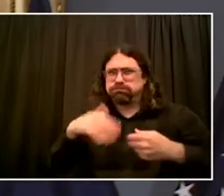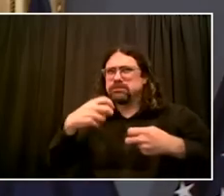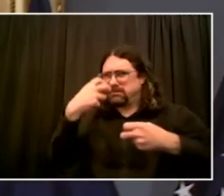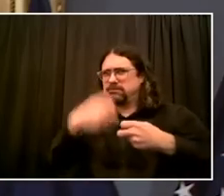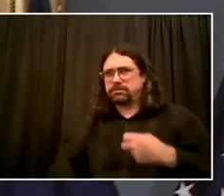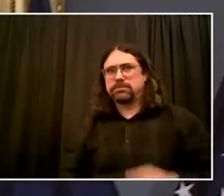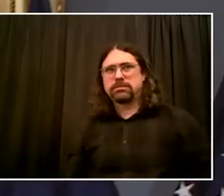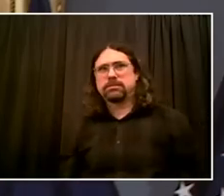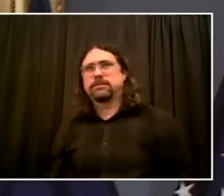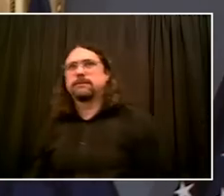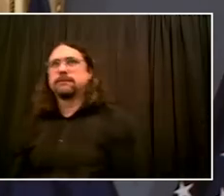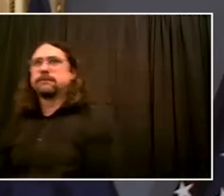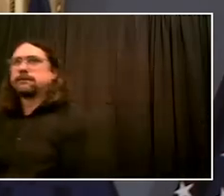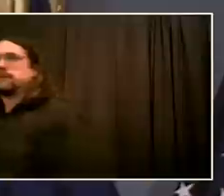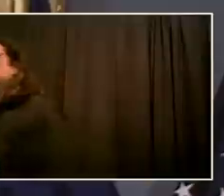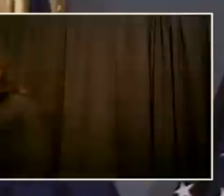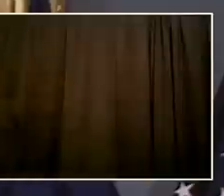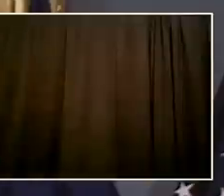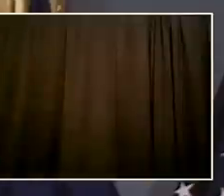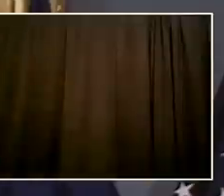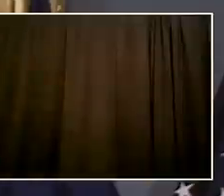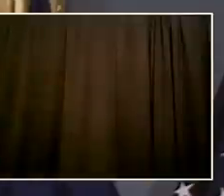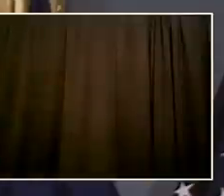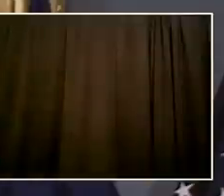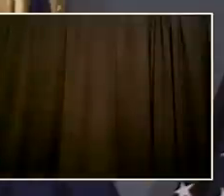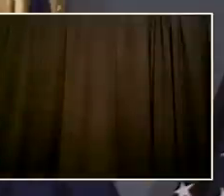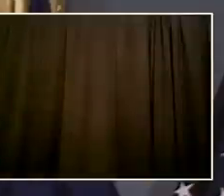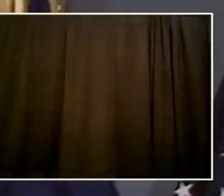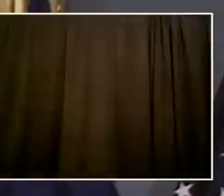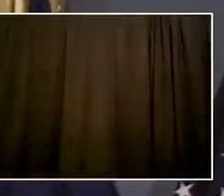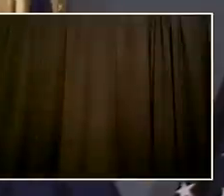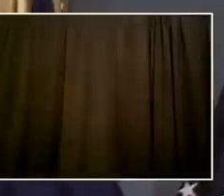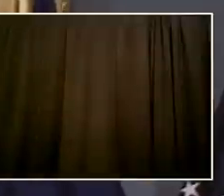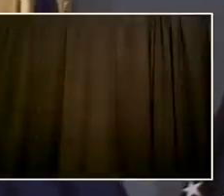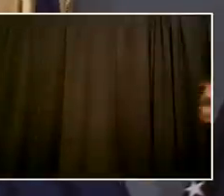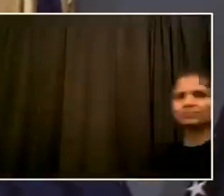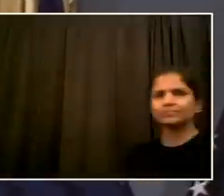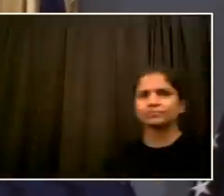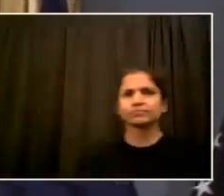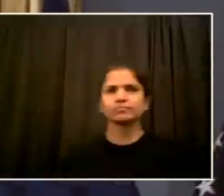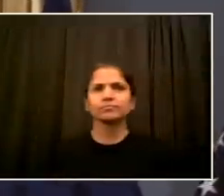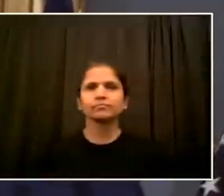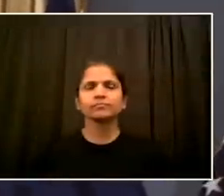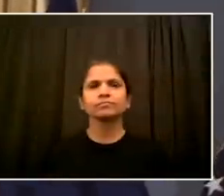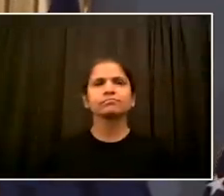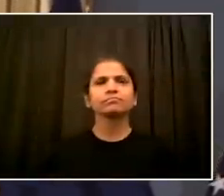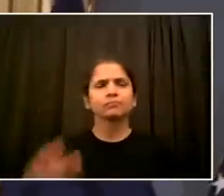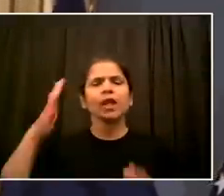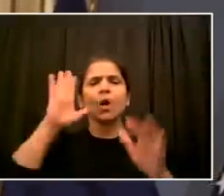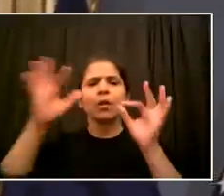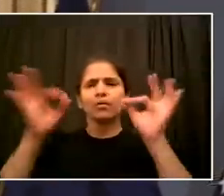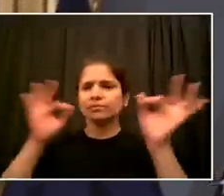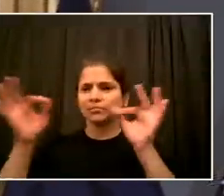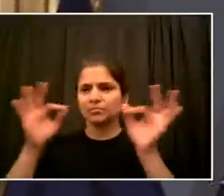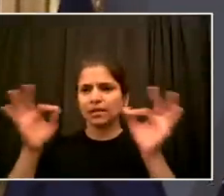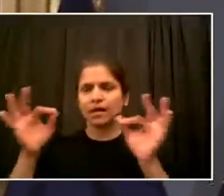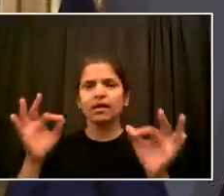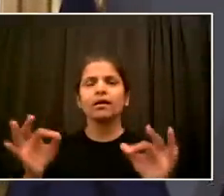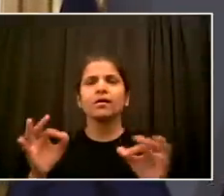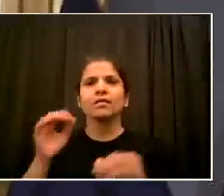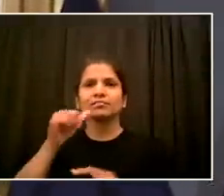Thank you, Mr. Mayor. So I'll give a brief summary of yesterday's events. What we saw across New York City from the police department perspective in